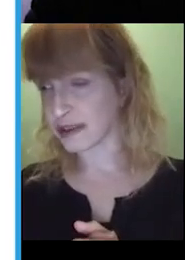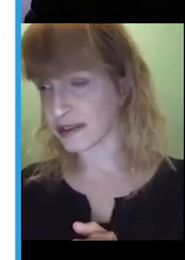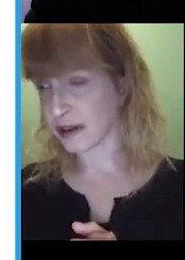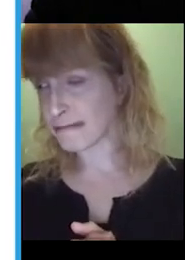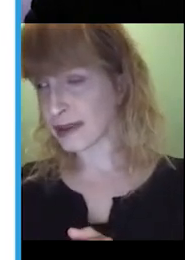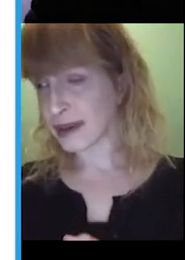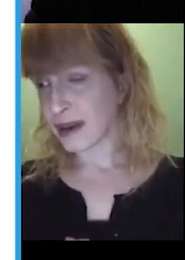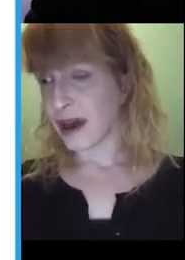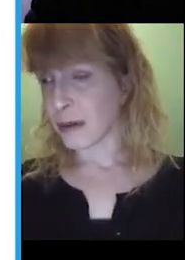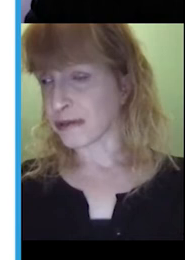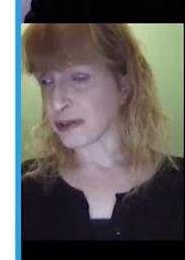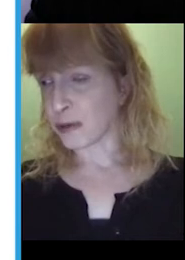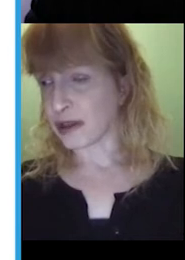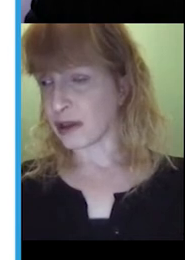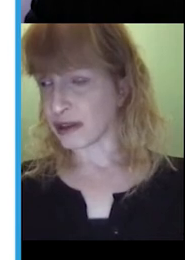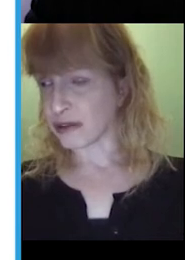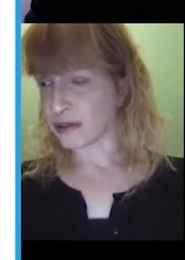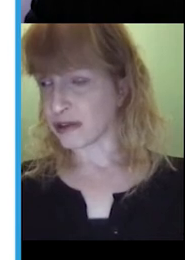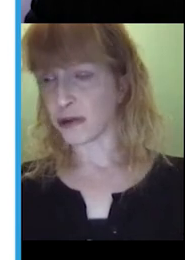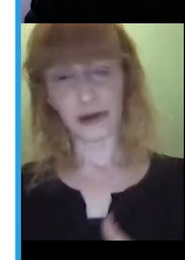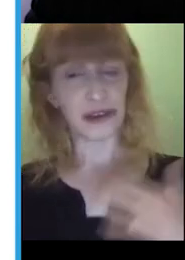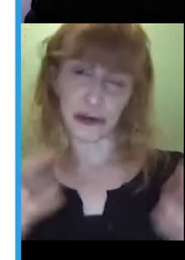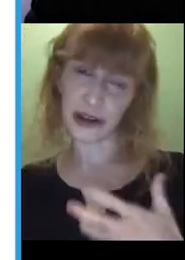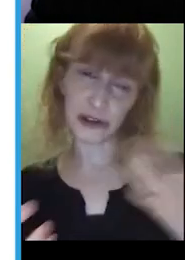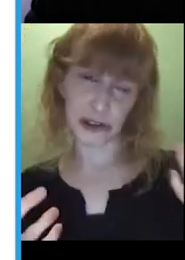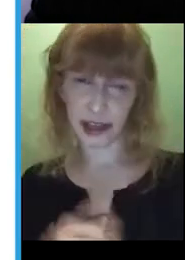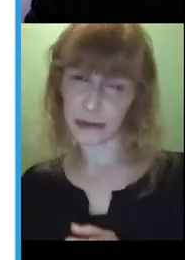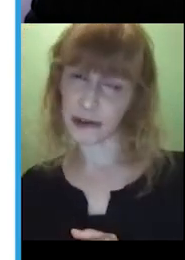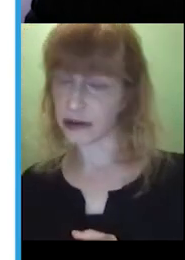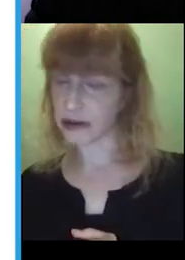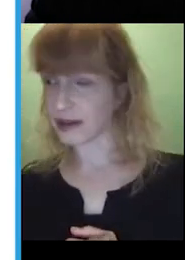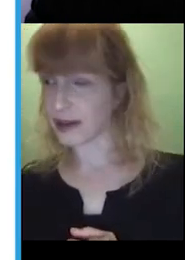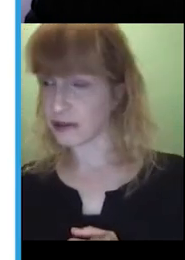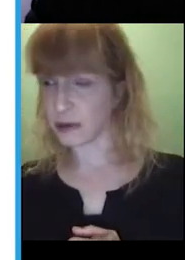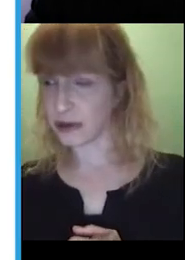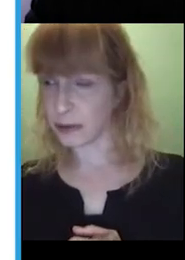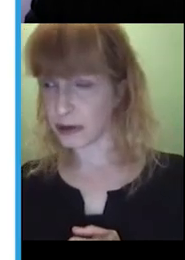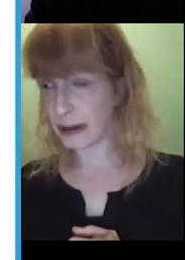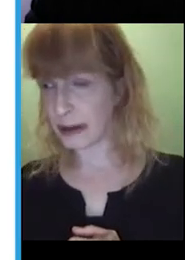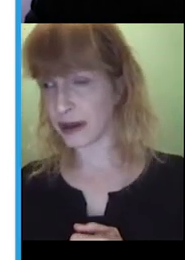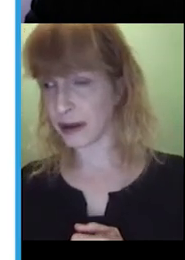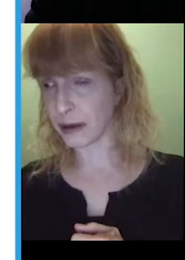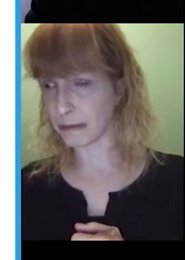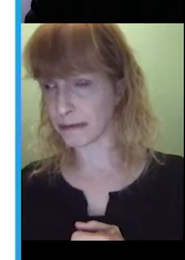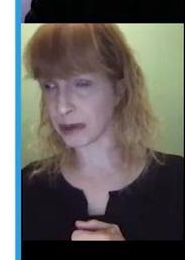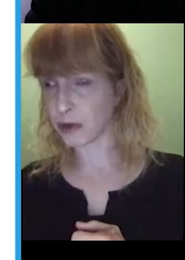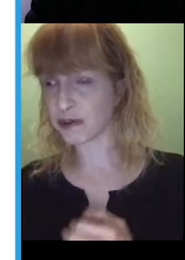we're introducing sign. So, we're really looking to just use all of these strategies to keep the child engaged with the book,